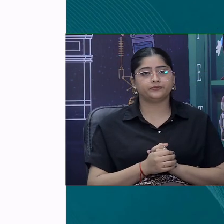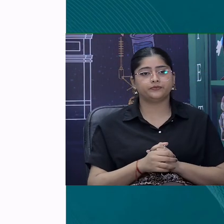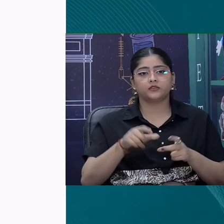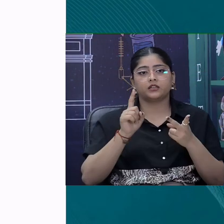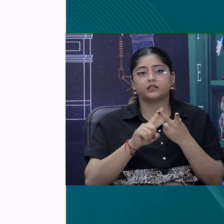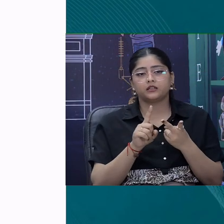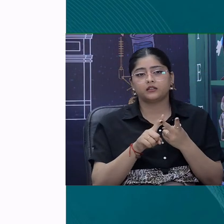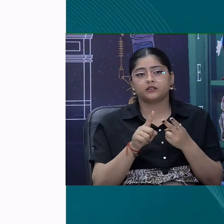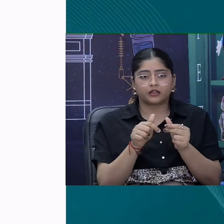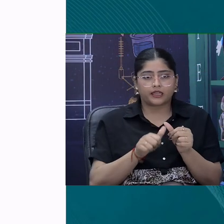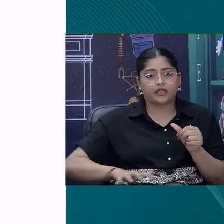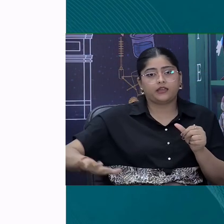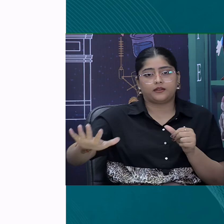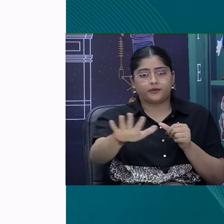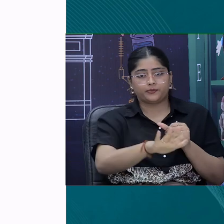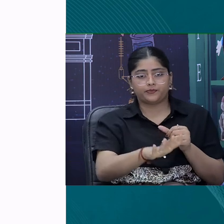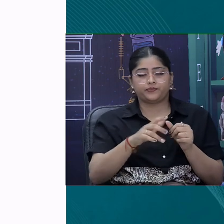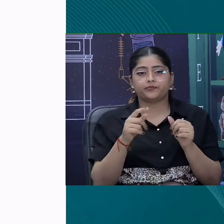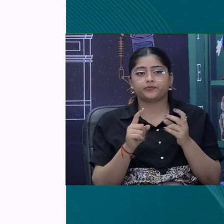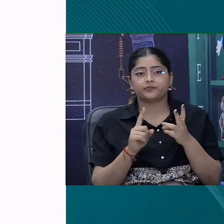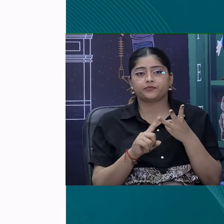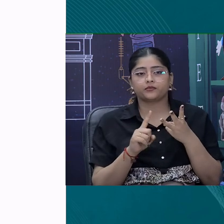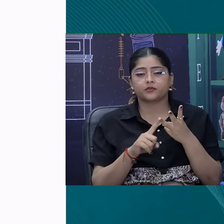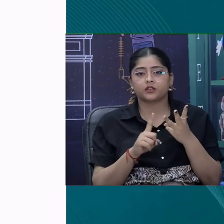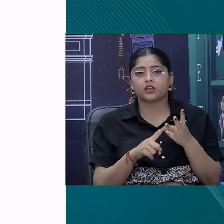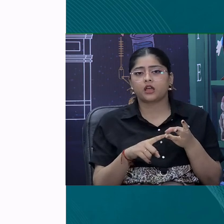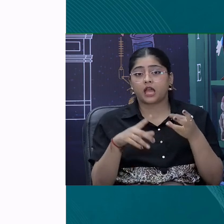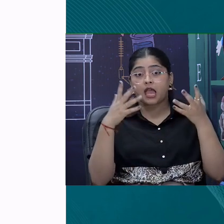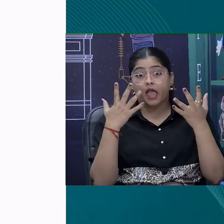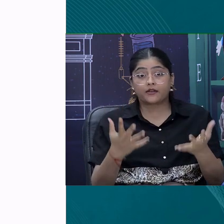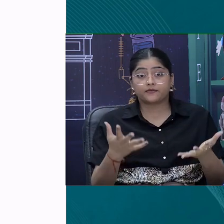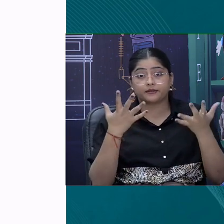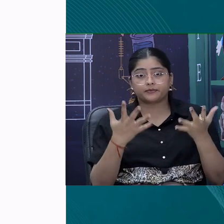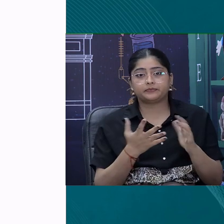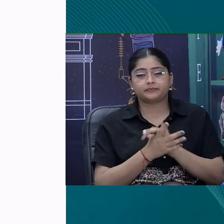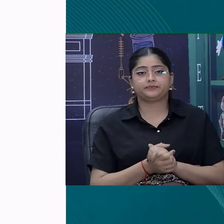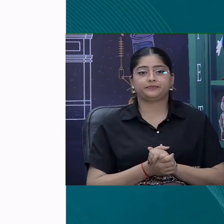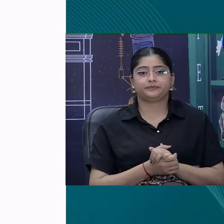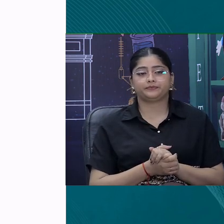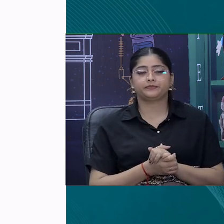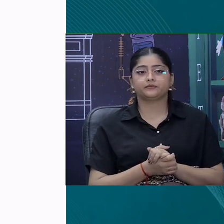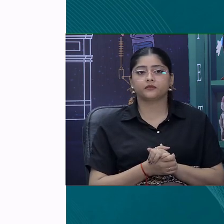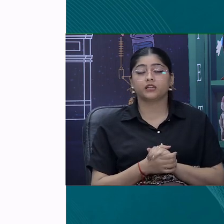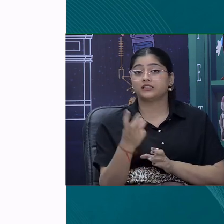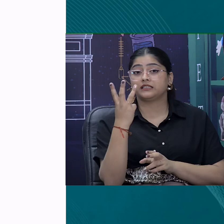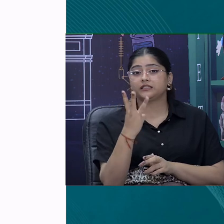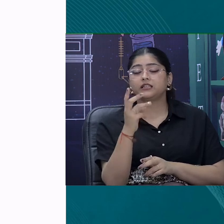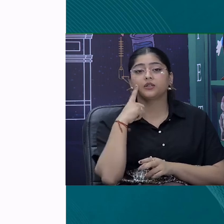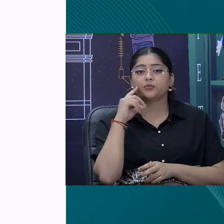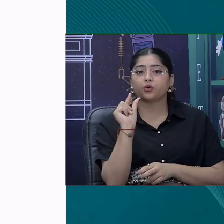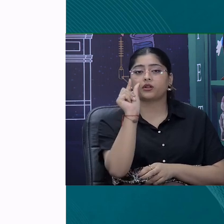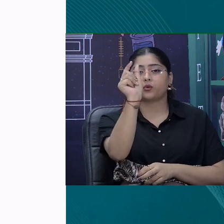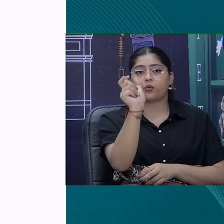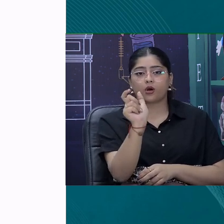Second keyword is ground. Third one is witty. So, those were the keywords for this